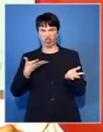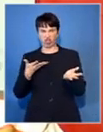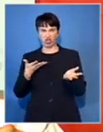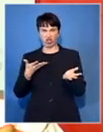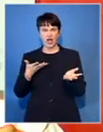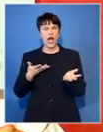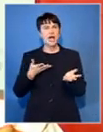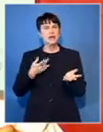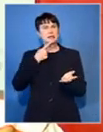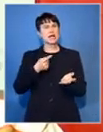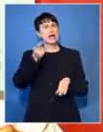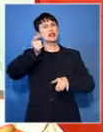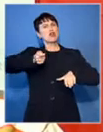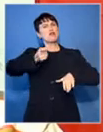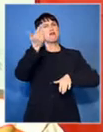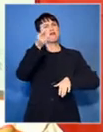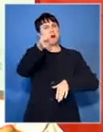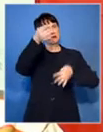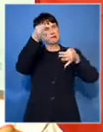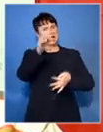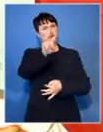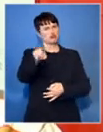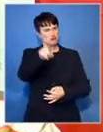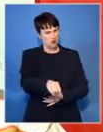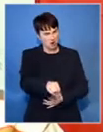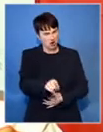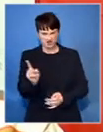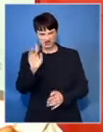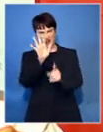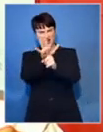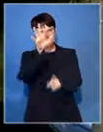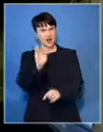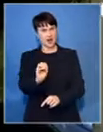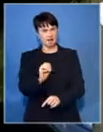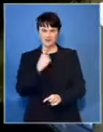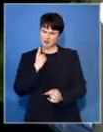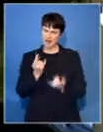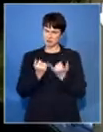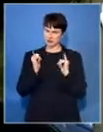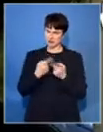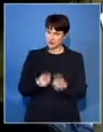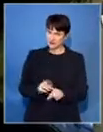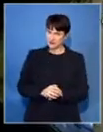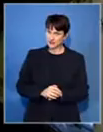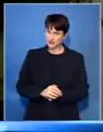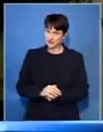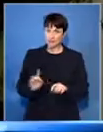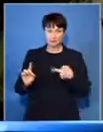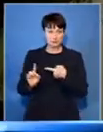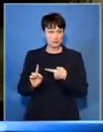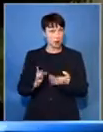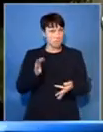attacking another judge and attacking the system, and actually saying that both are not independent. He continues to make political statements,